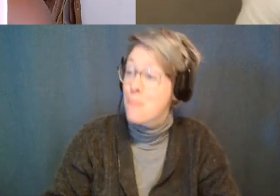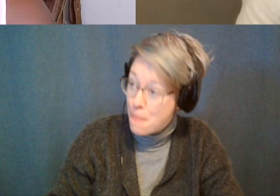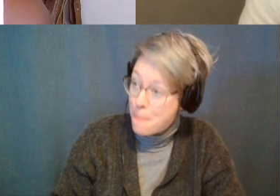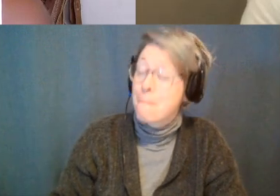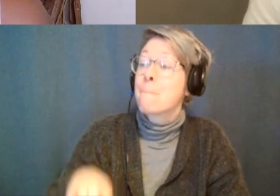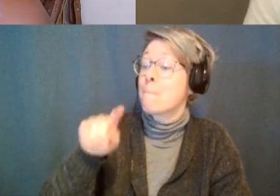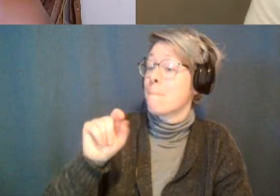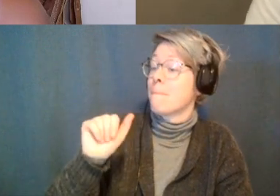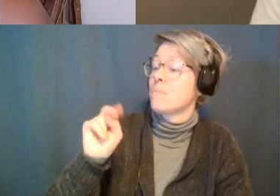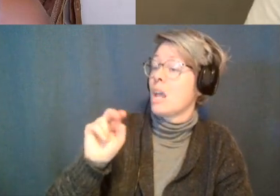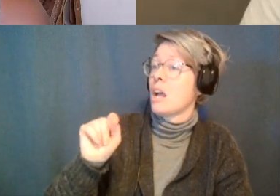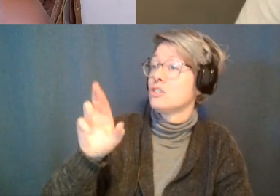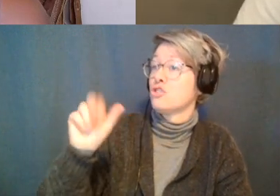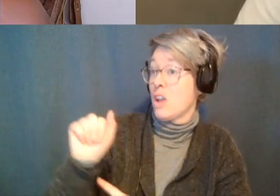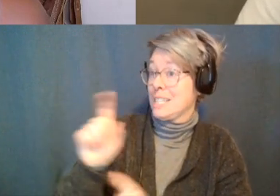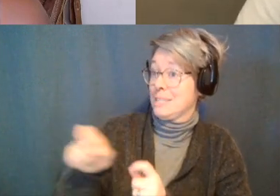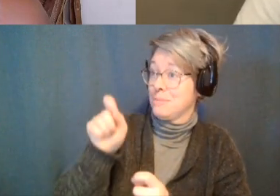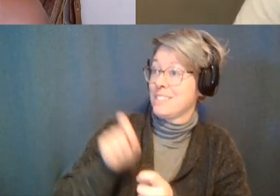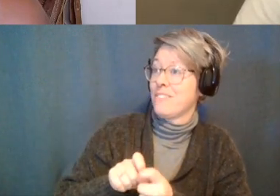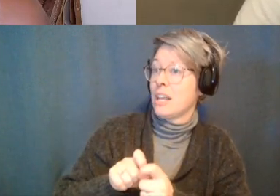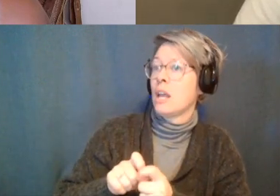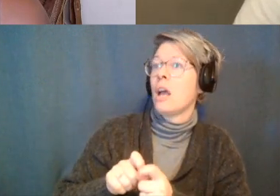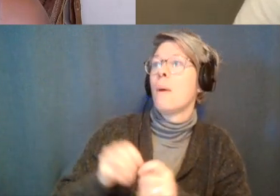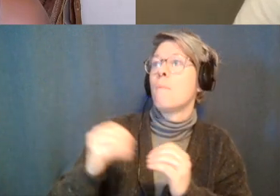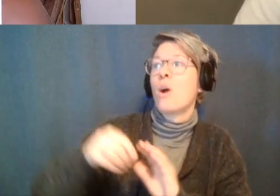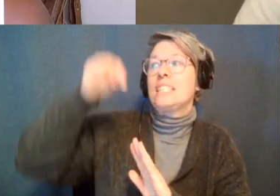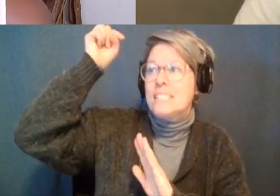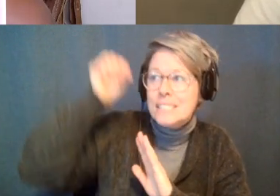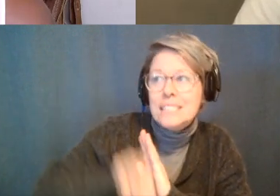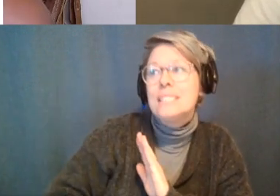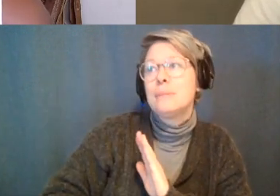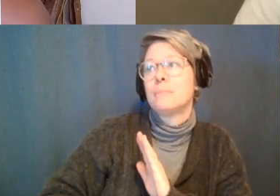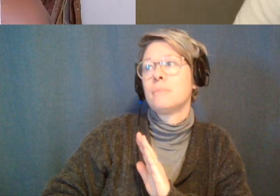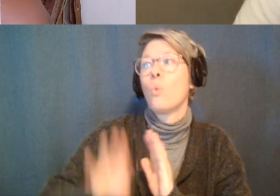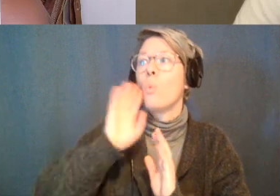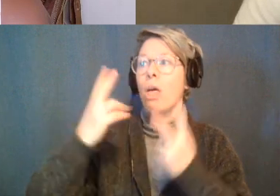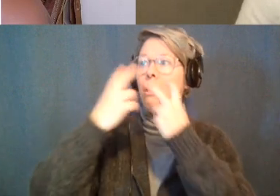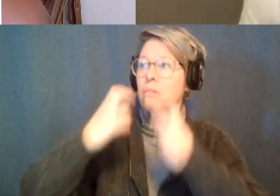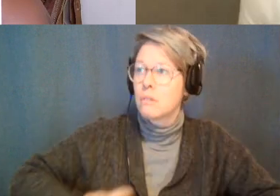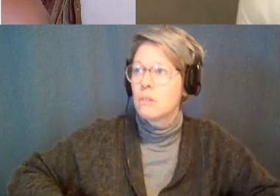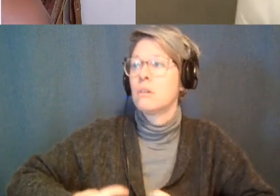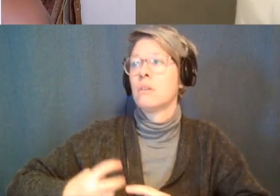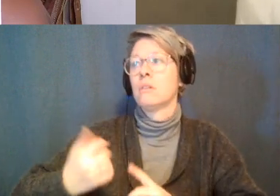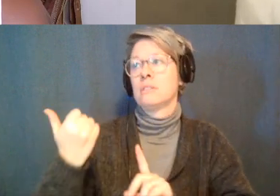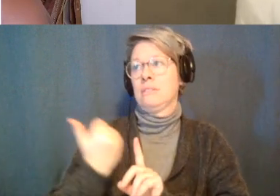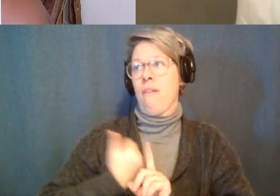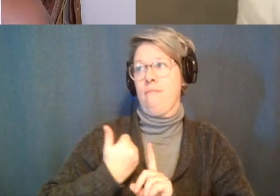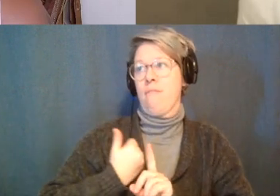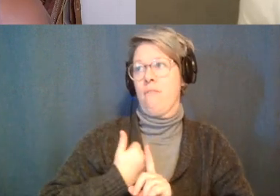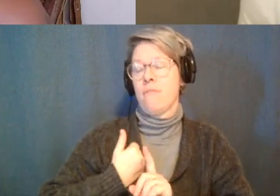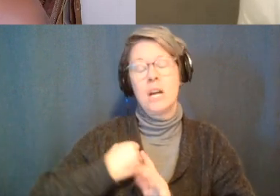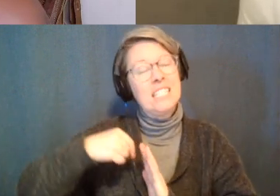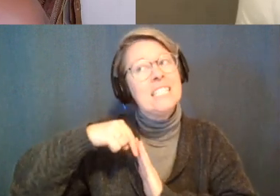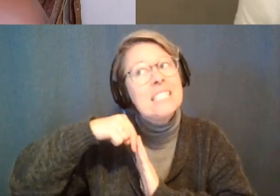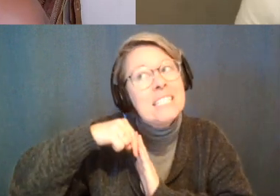is that you're willing to go to places that most people aren't willing to go in your own darkness like you're actually willing to go into the depths